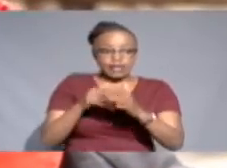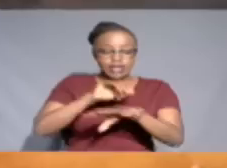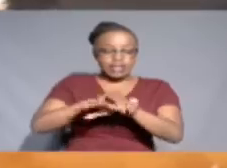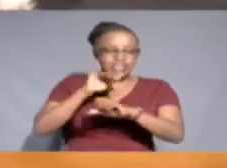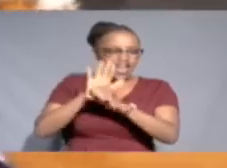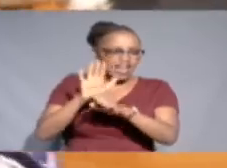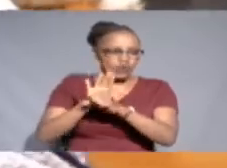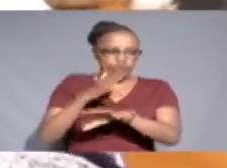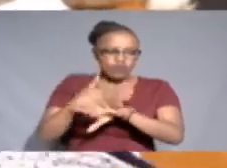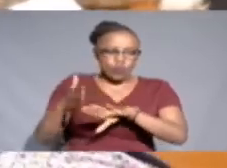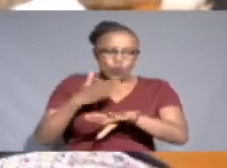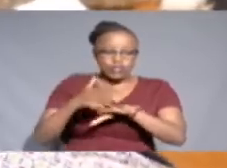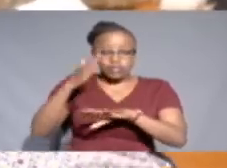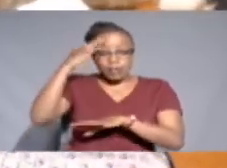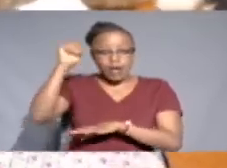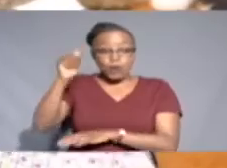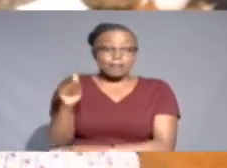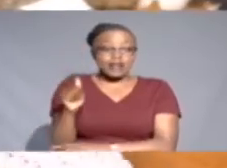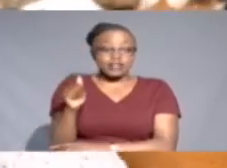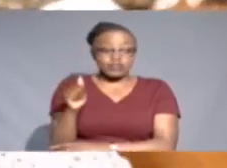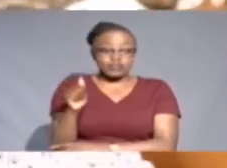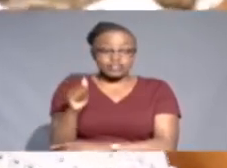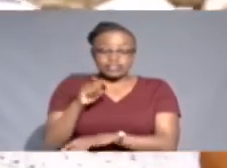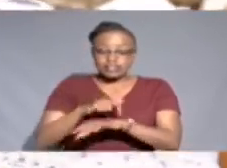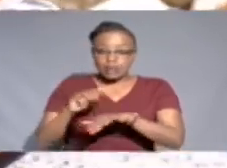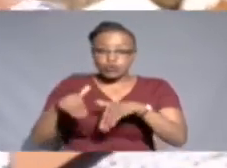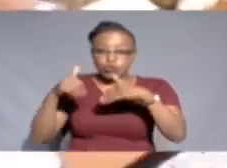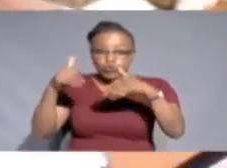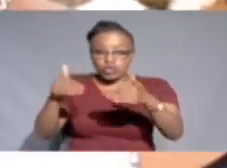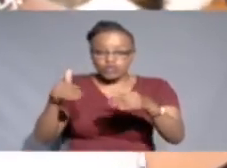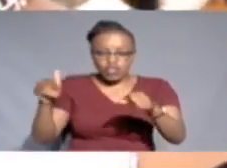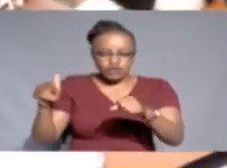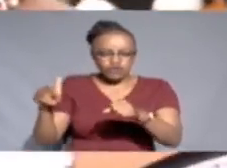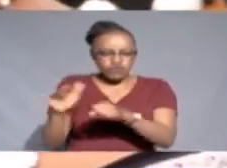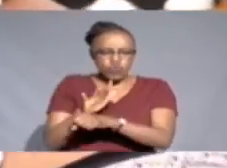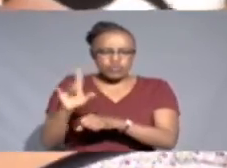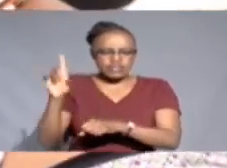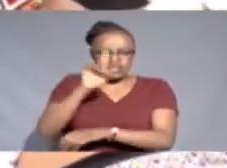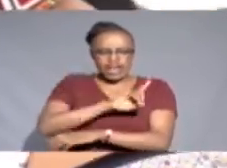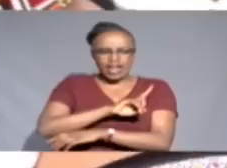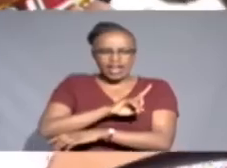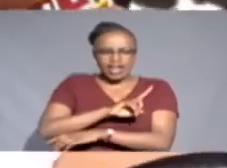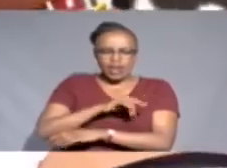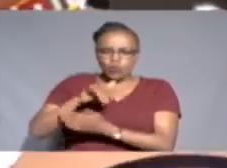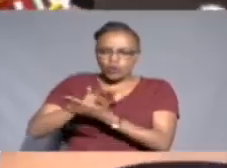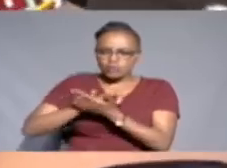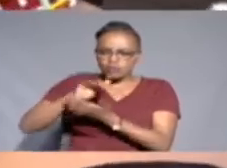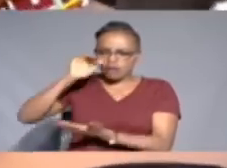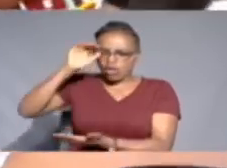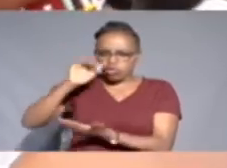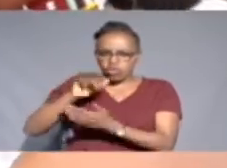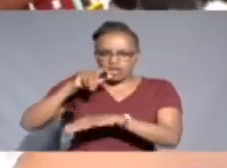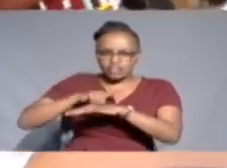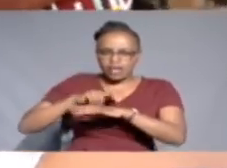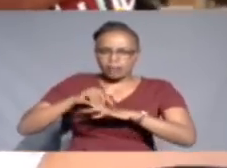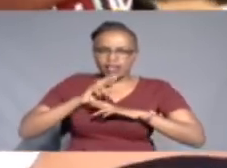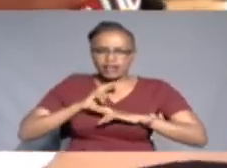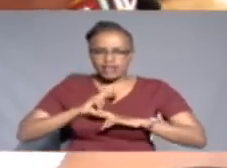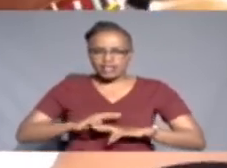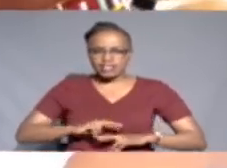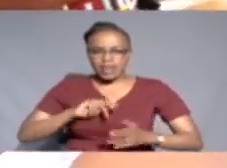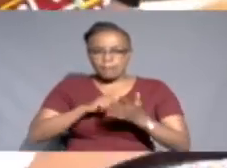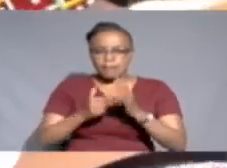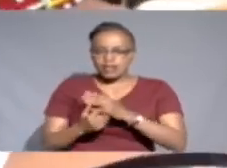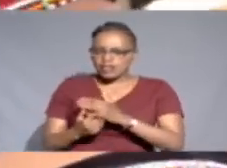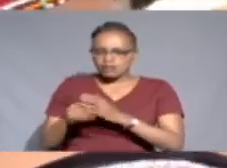lot of waste. I never knew that by feeding them the whole day will minimize the time they rest, so